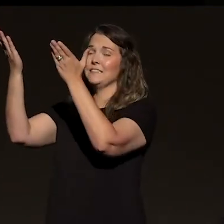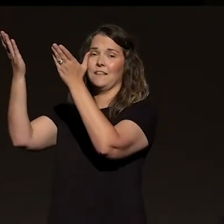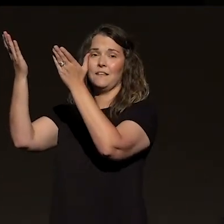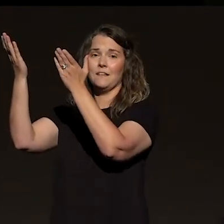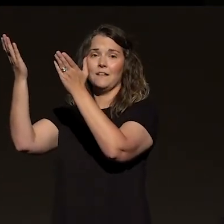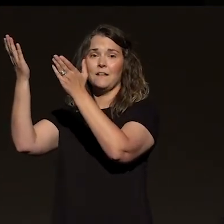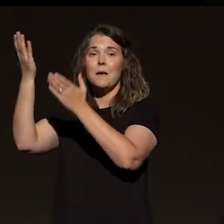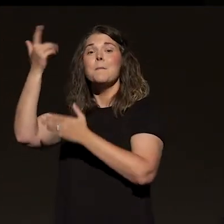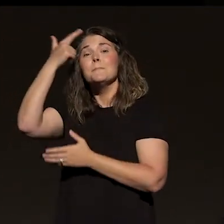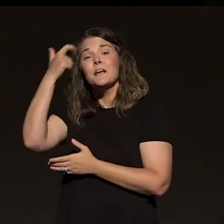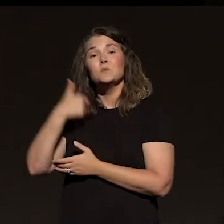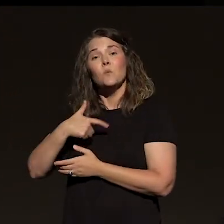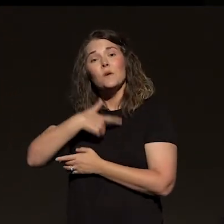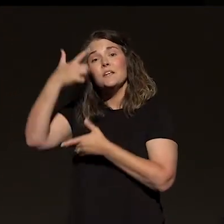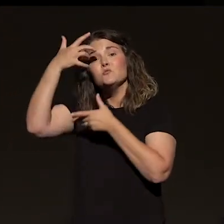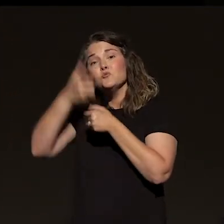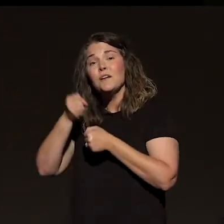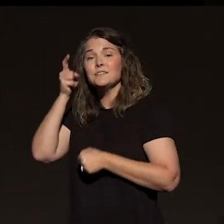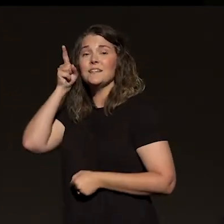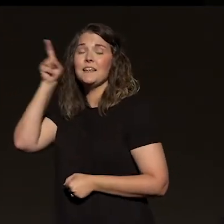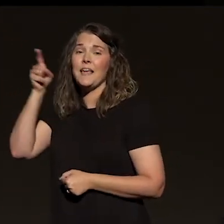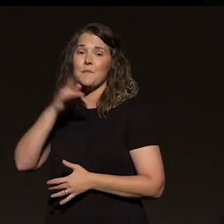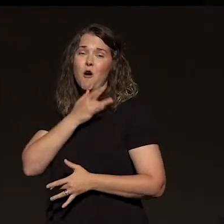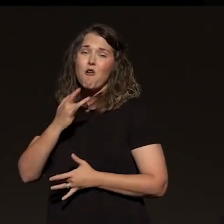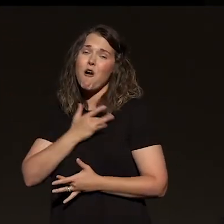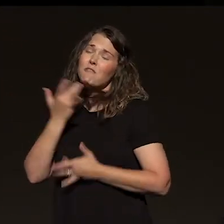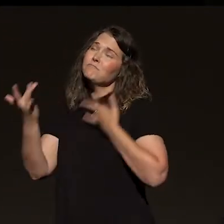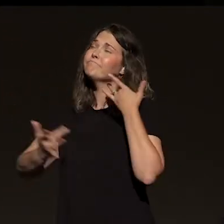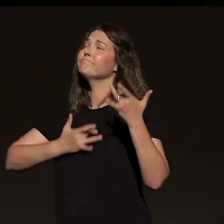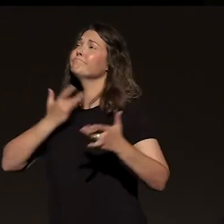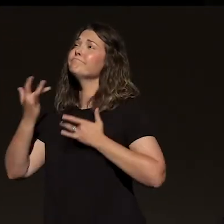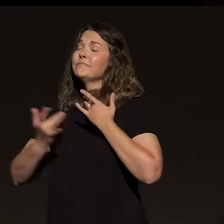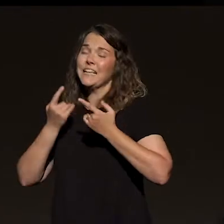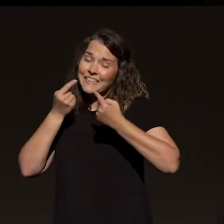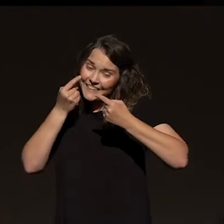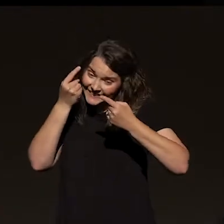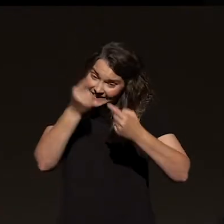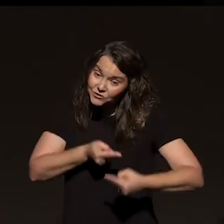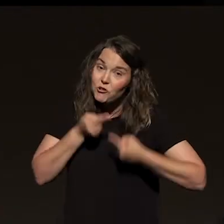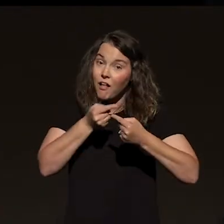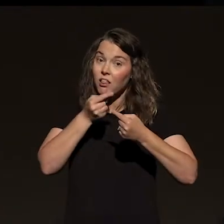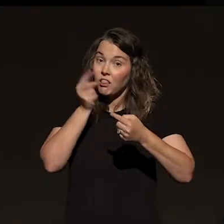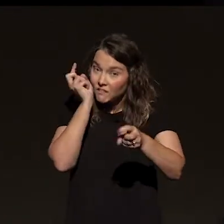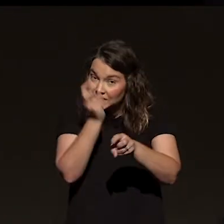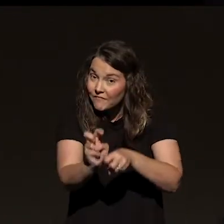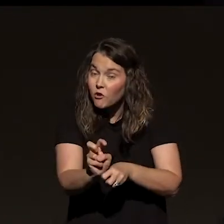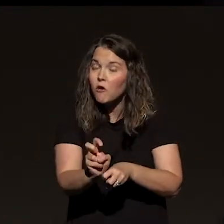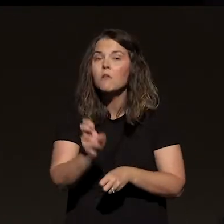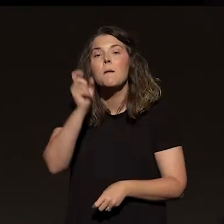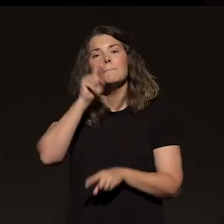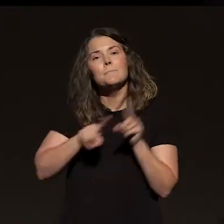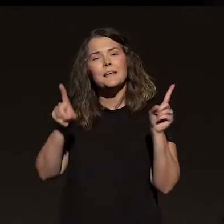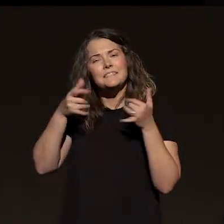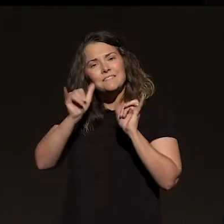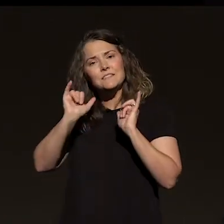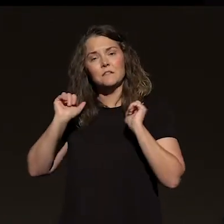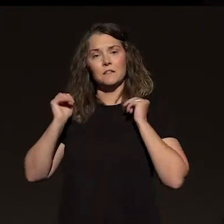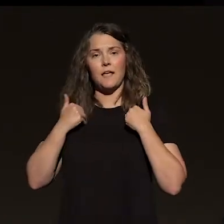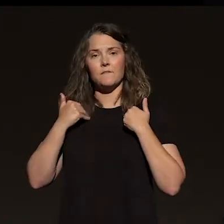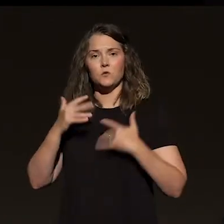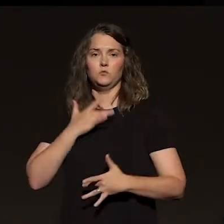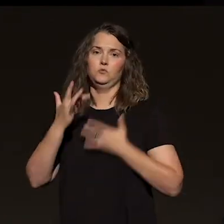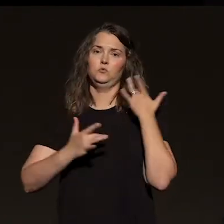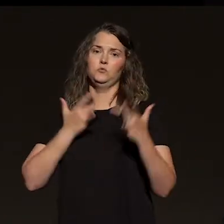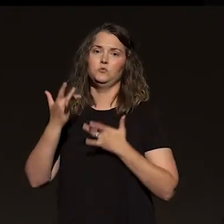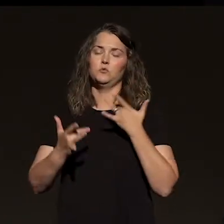we trust in his holy name. Our heart rejoices even in the storm. It's difficult. It's hard, but we can still have joy. His joy becomes our strength.